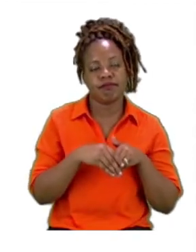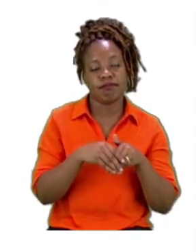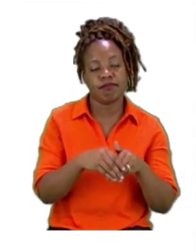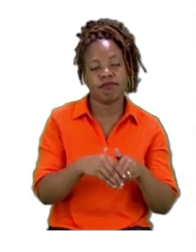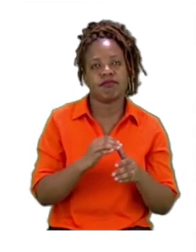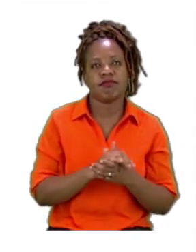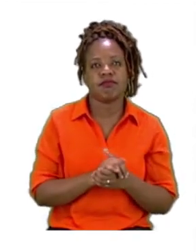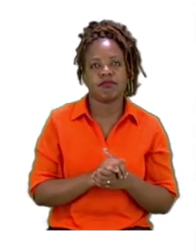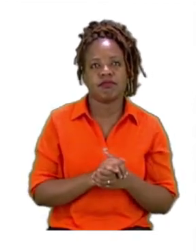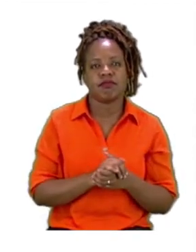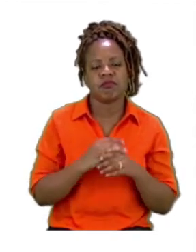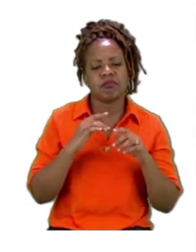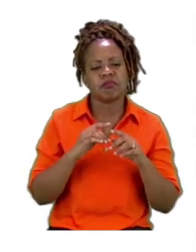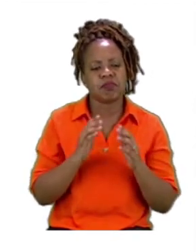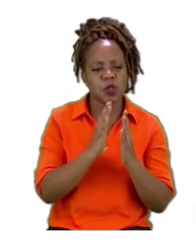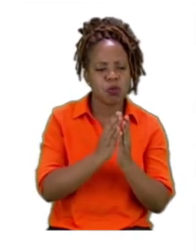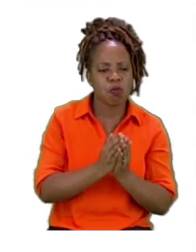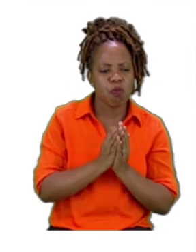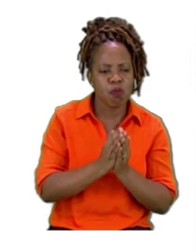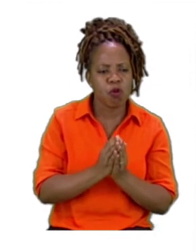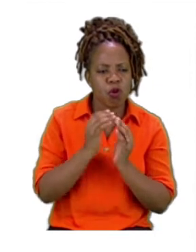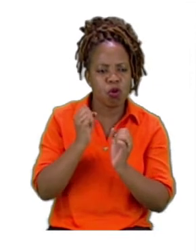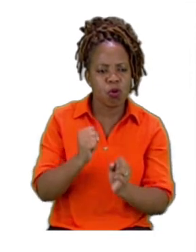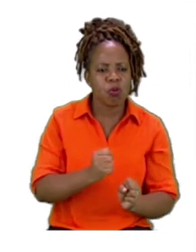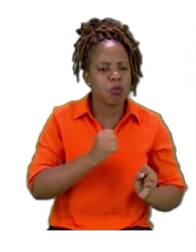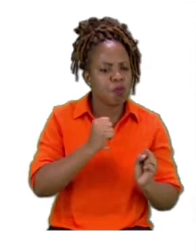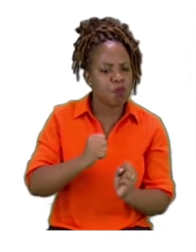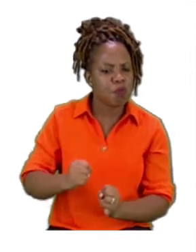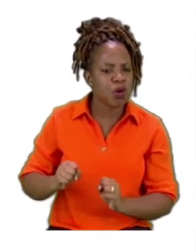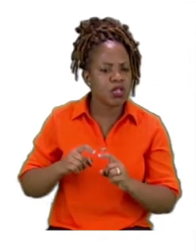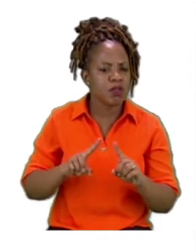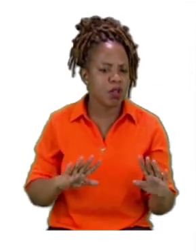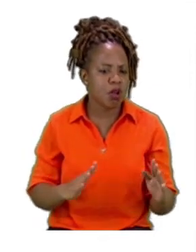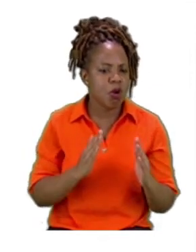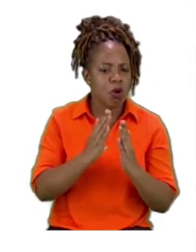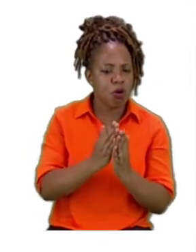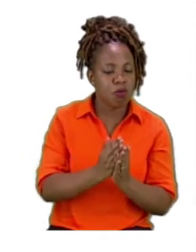unlike a boat, a canoe can take very few people at a time.